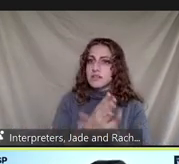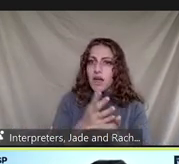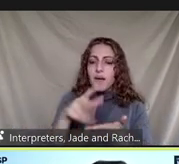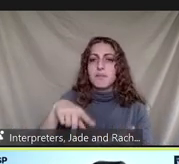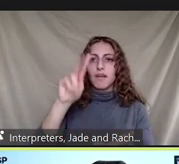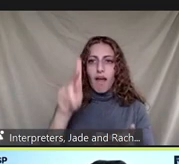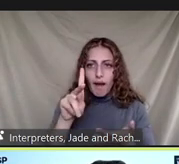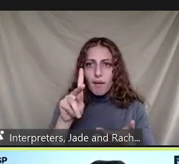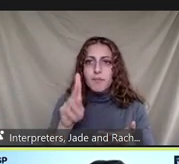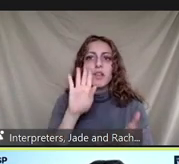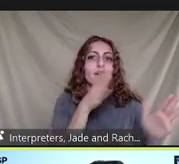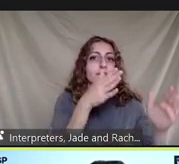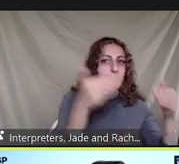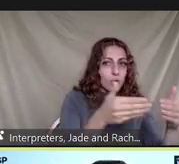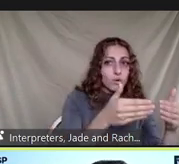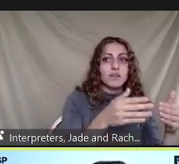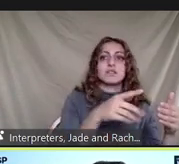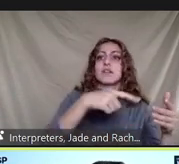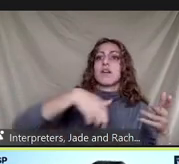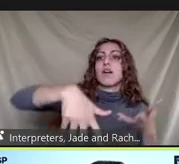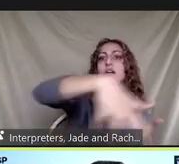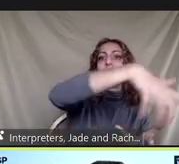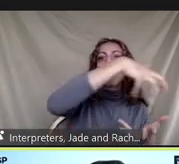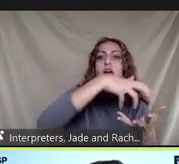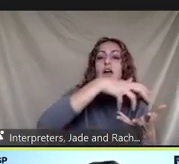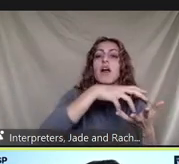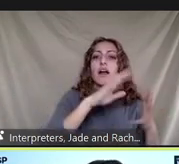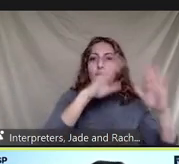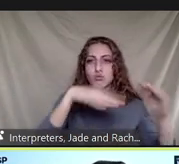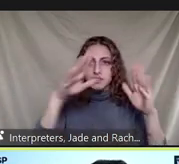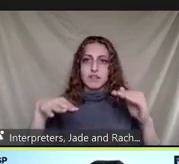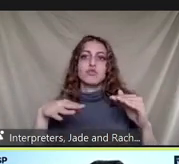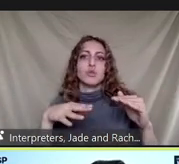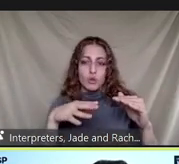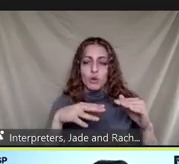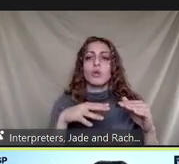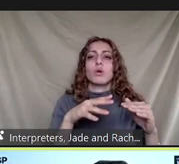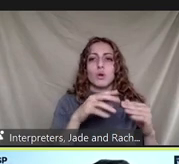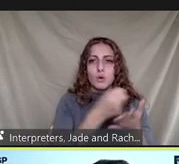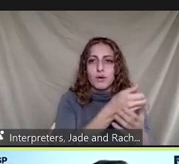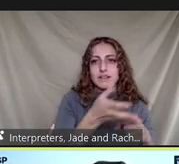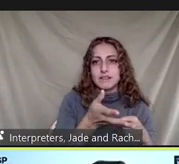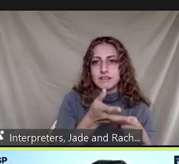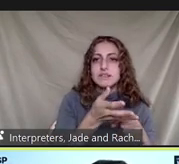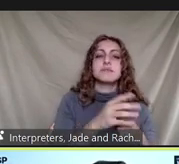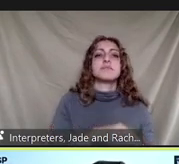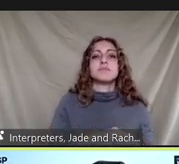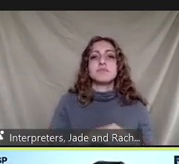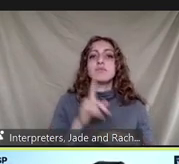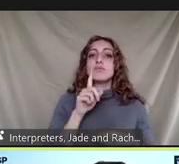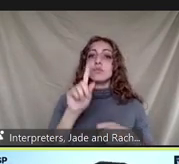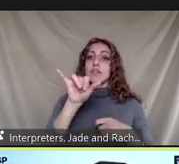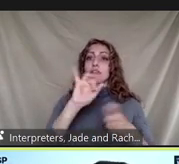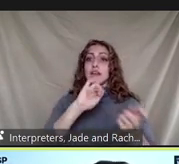their resources on the collection of residential waste which resulted in a change in the interaction